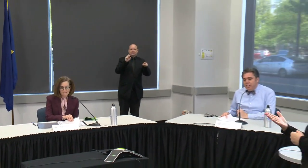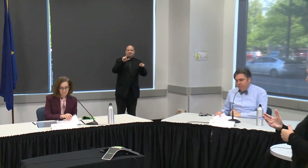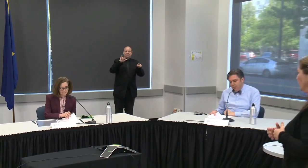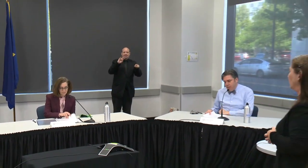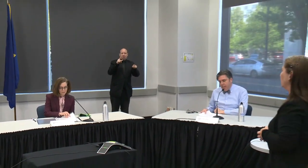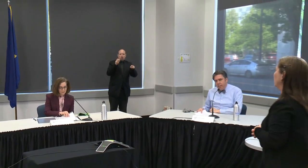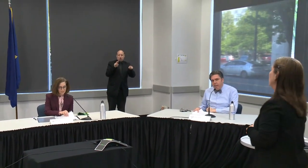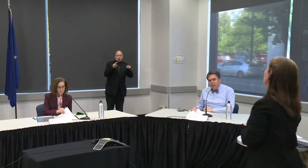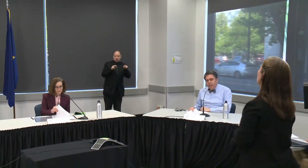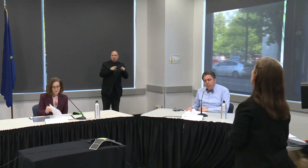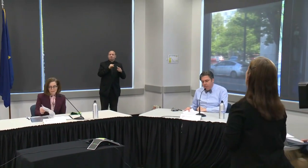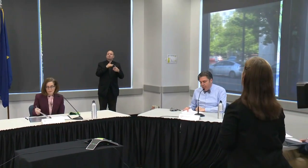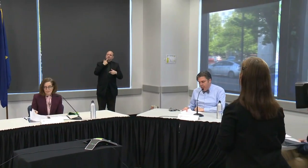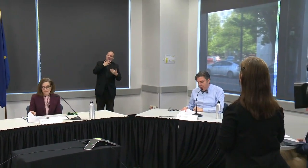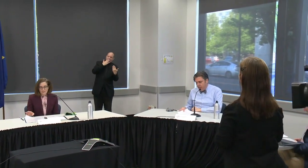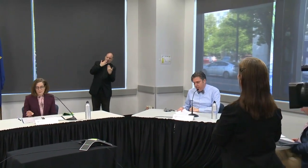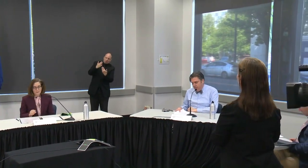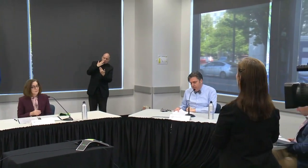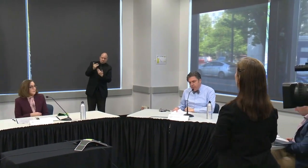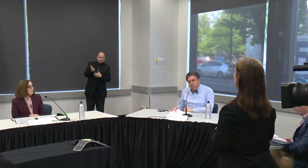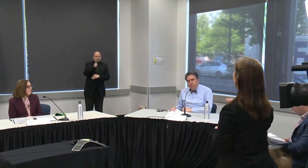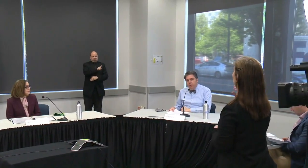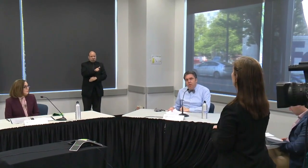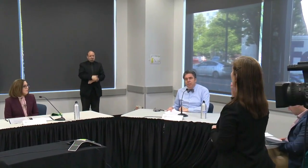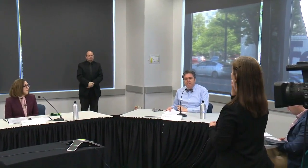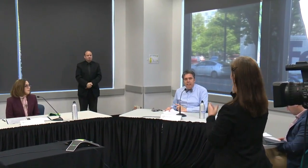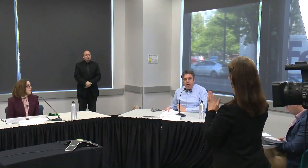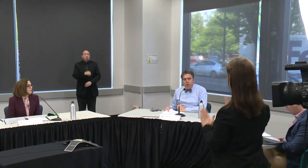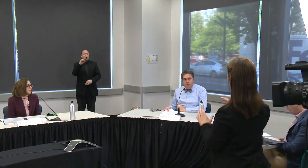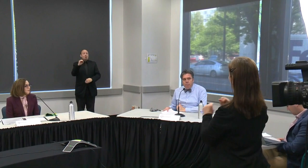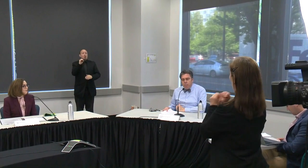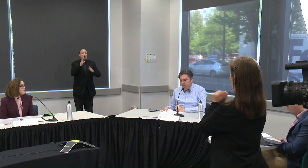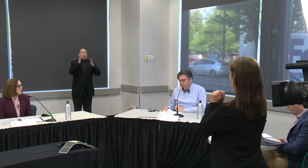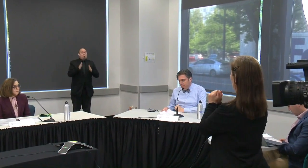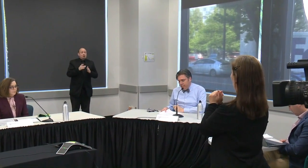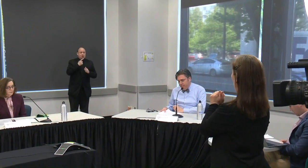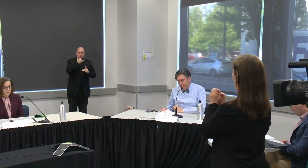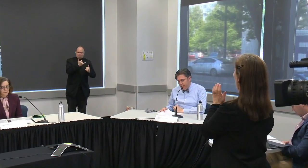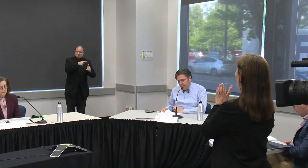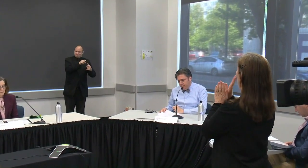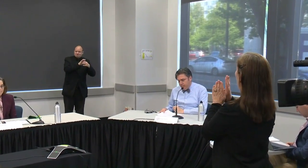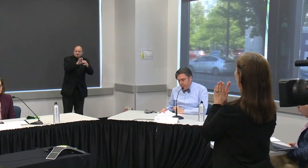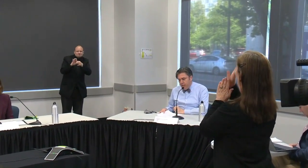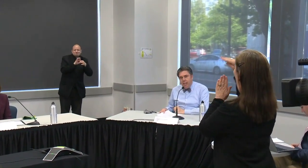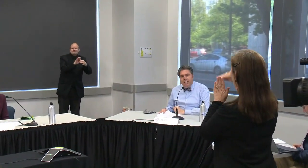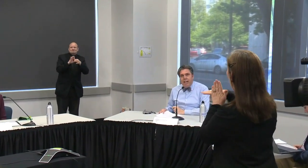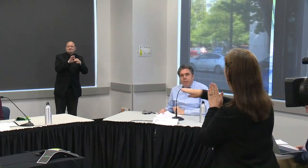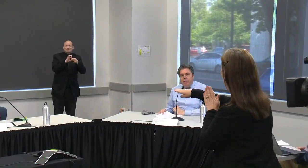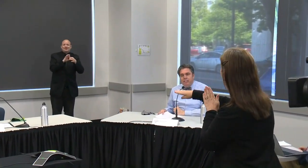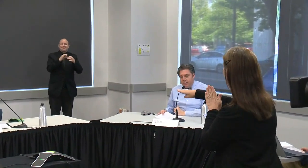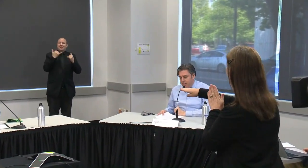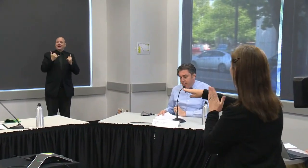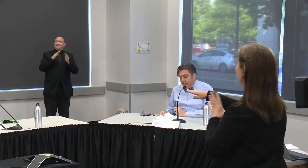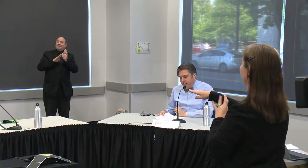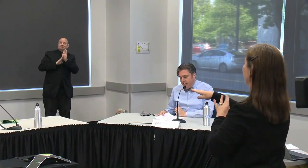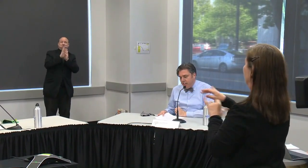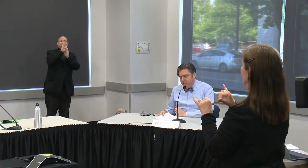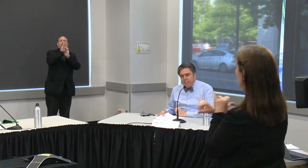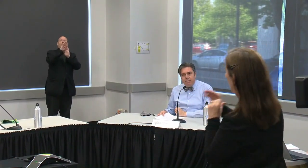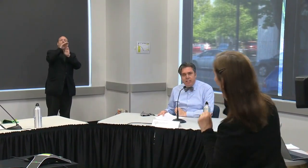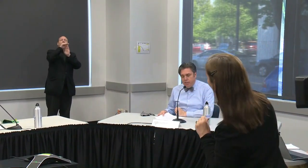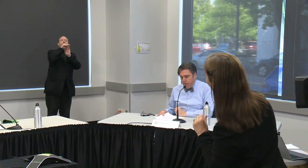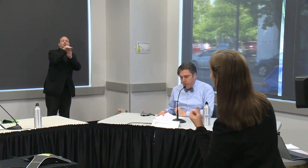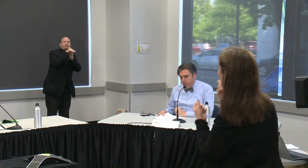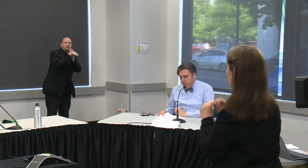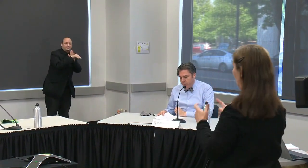oregonians have come together and we've flattened the curve we've stayed home we've saved lives and now we consider can consider